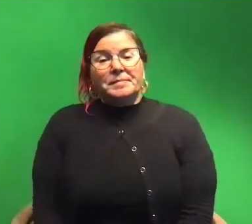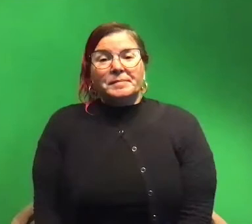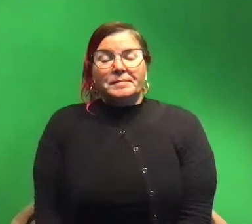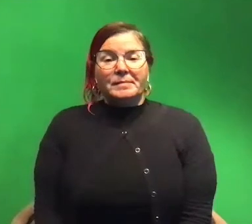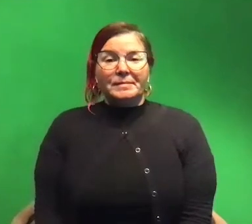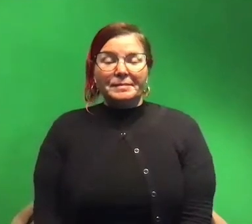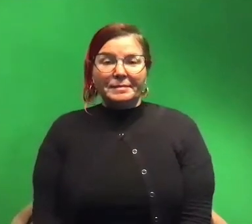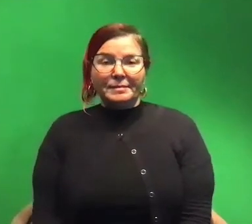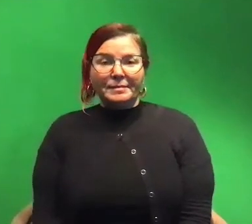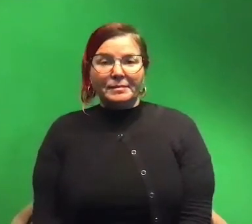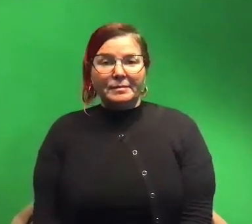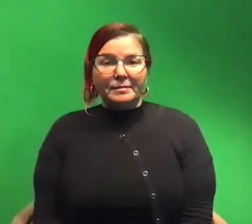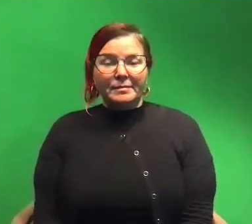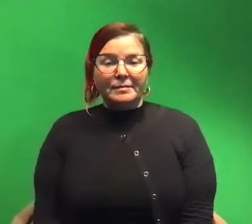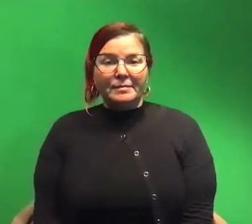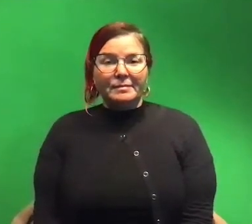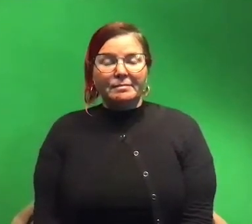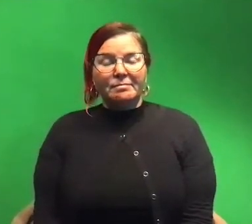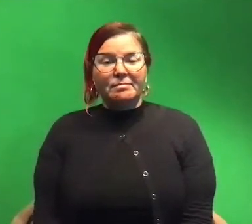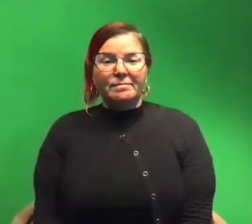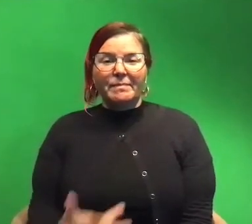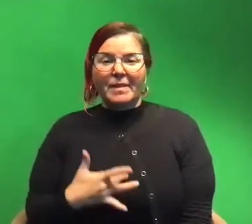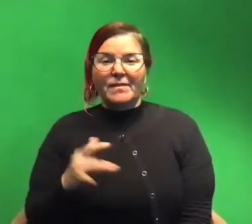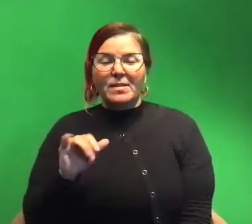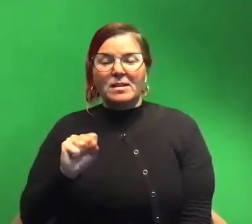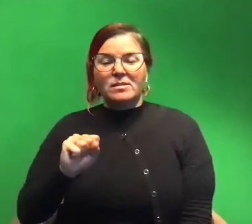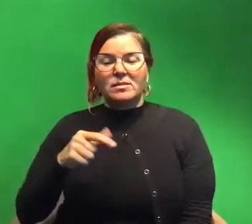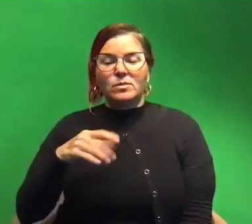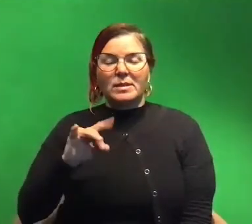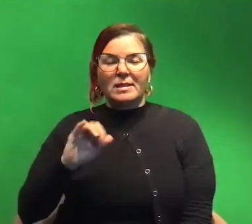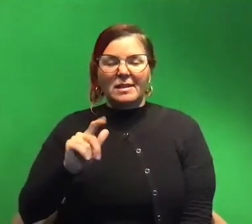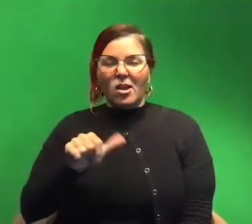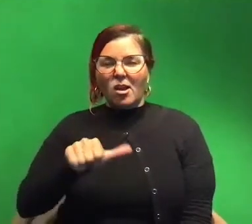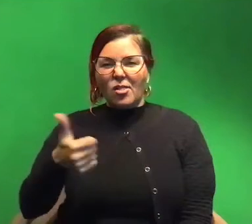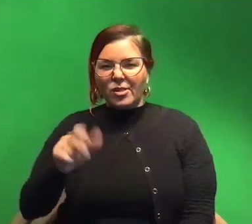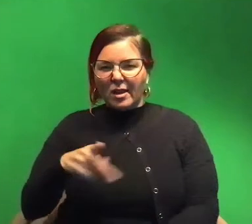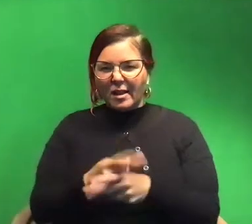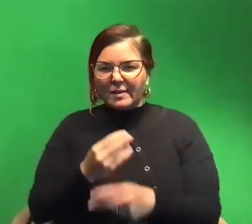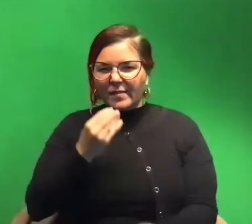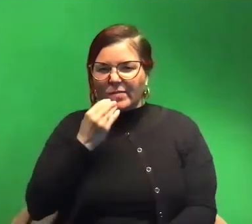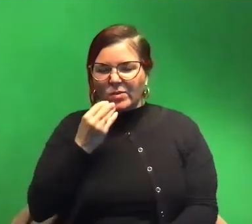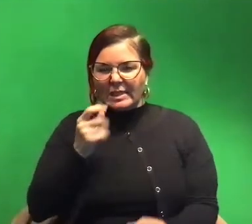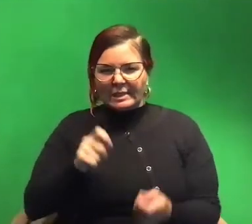um i feel like squid ink is in some other kinds of foods though i don't